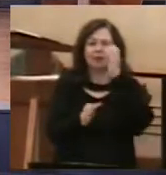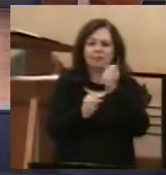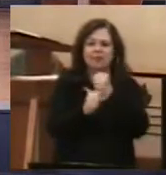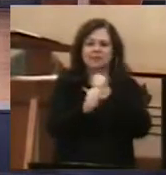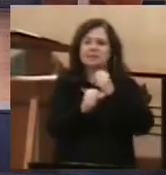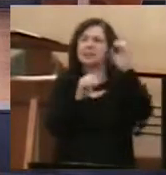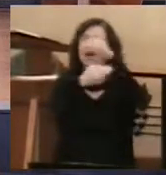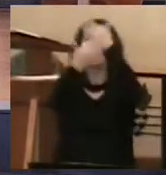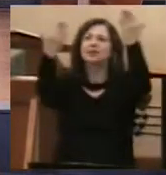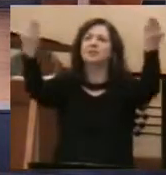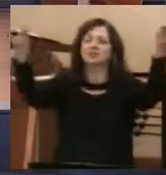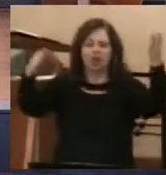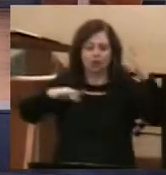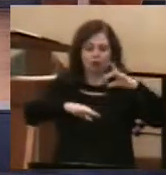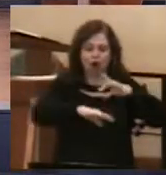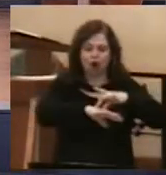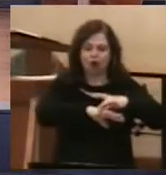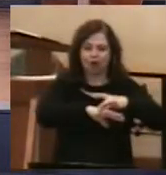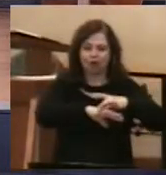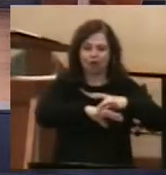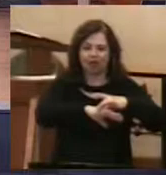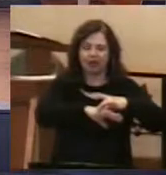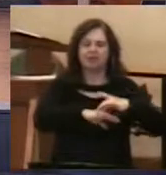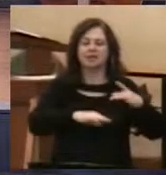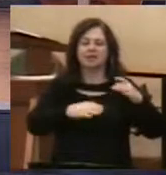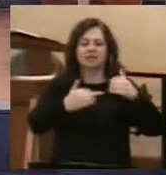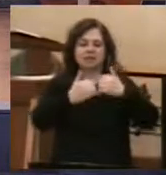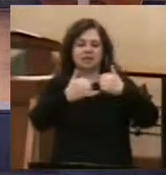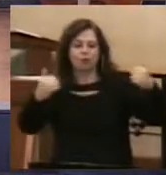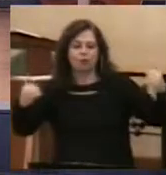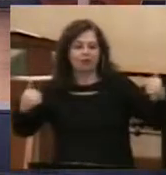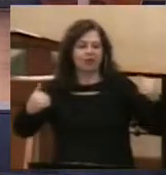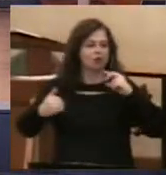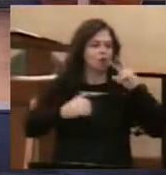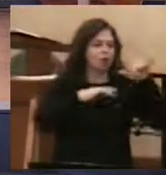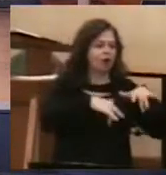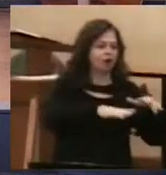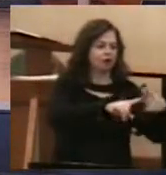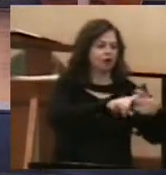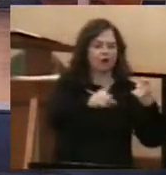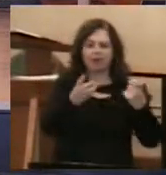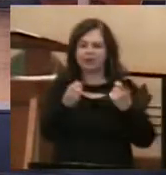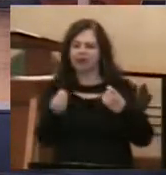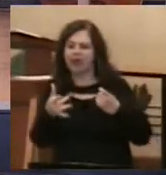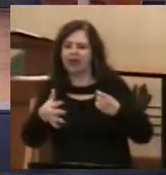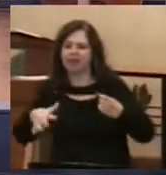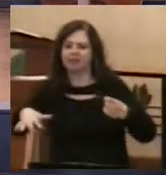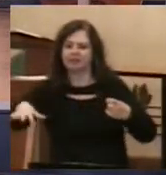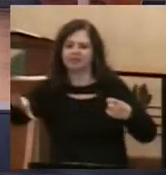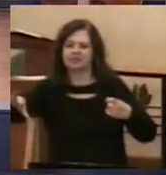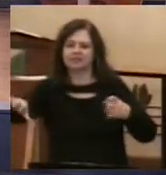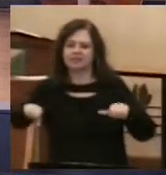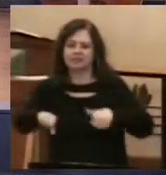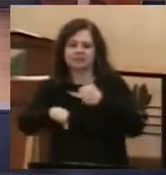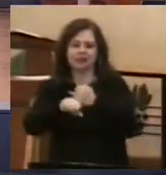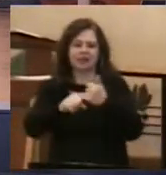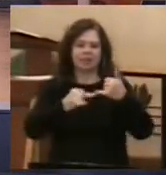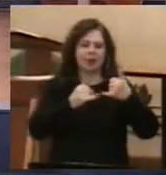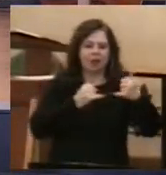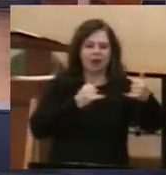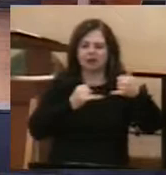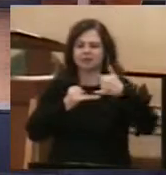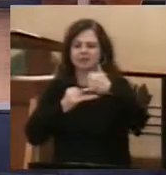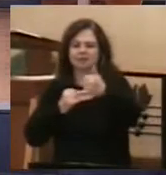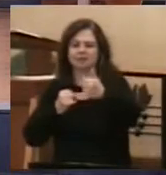separating the sea from the dry land, creating boundaries for the sea and its